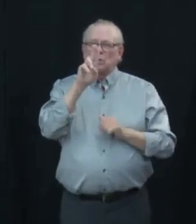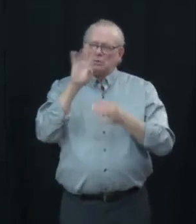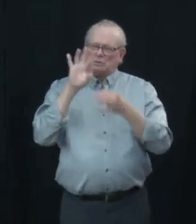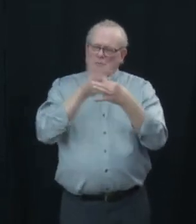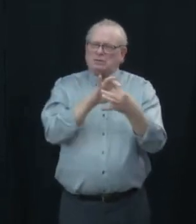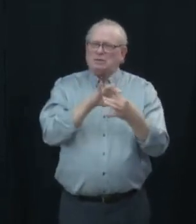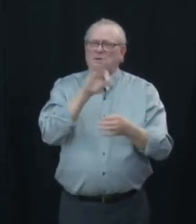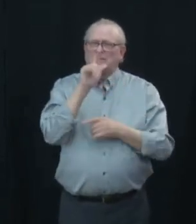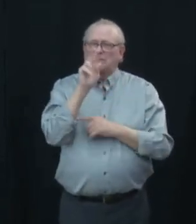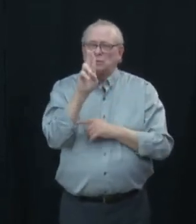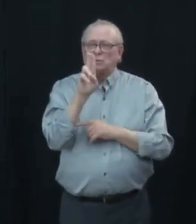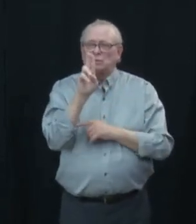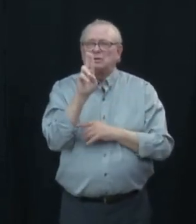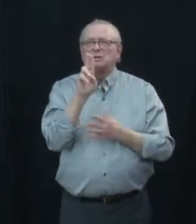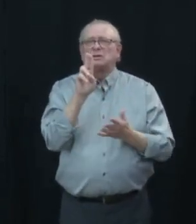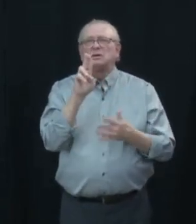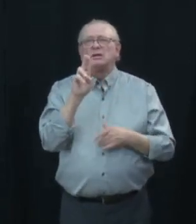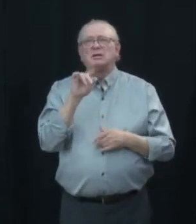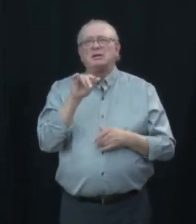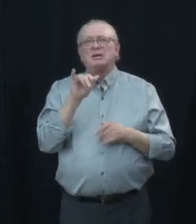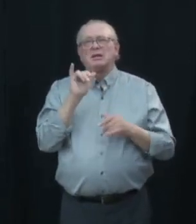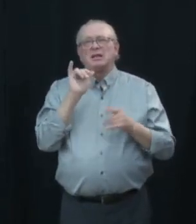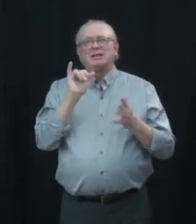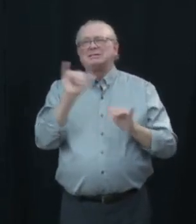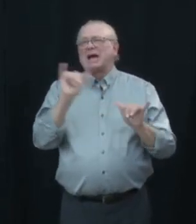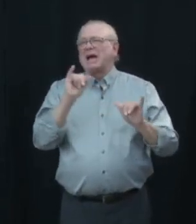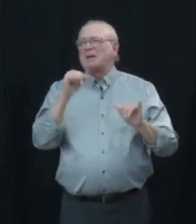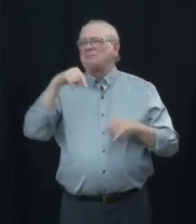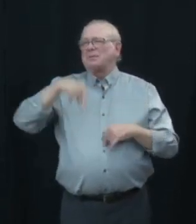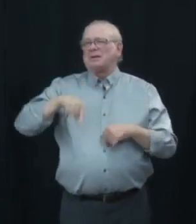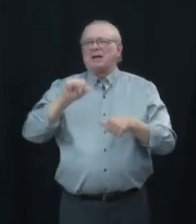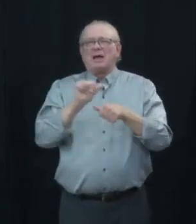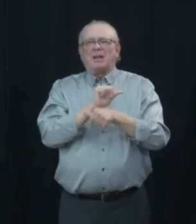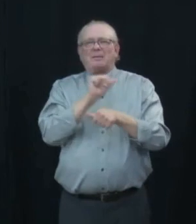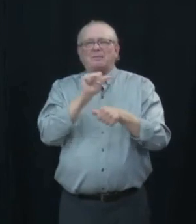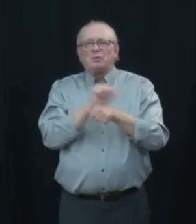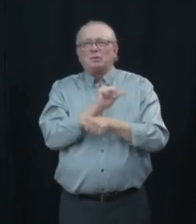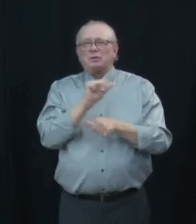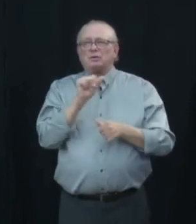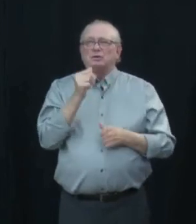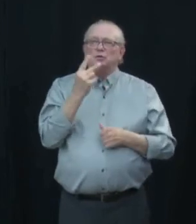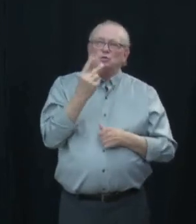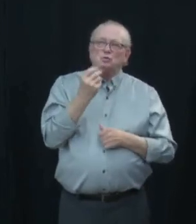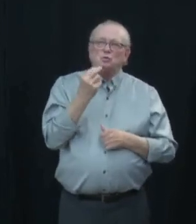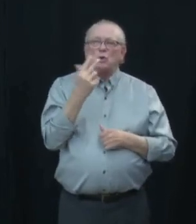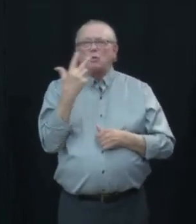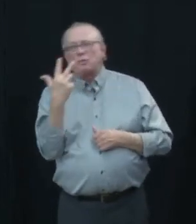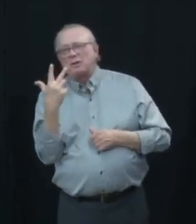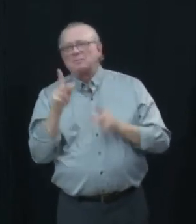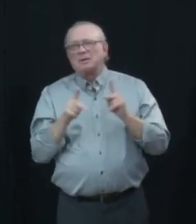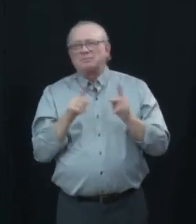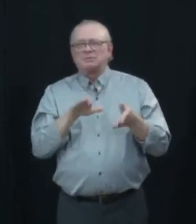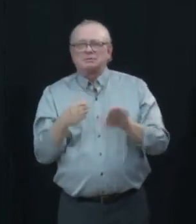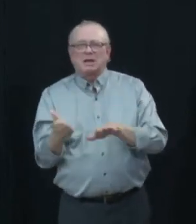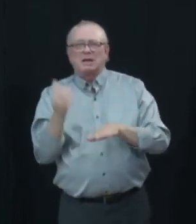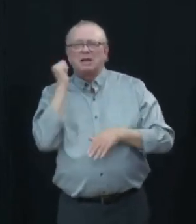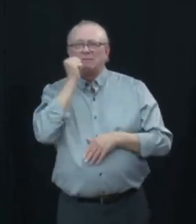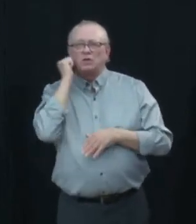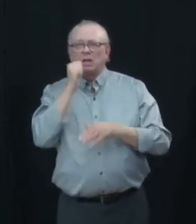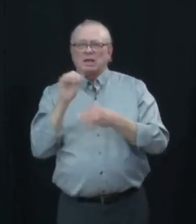deaths per day in alberta on average clearly covid is still something we need to be very mindful of